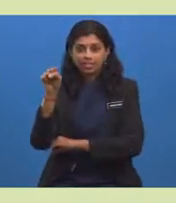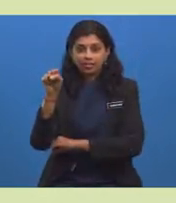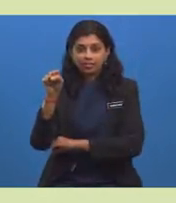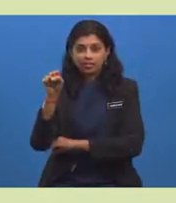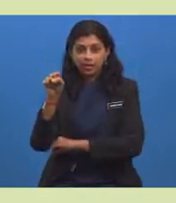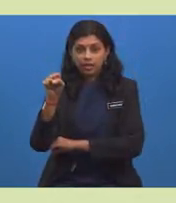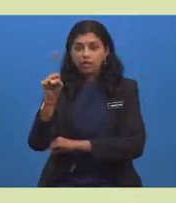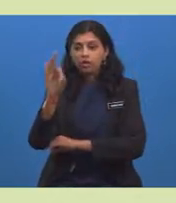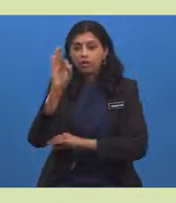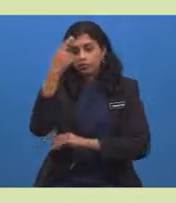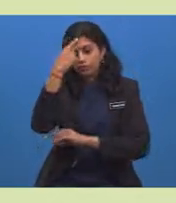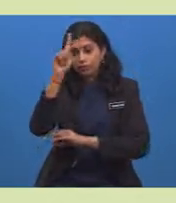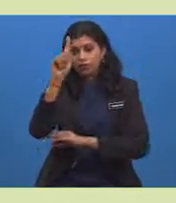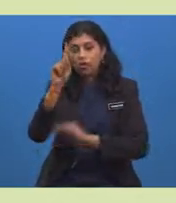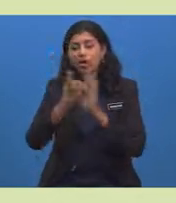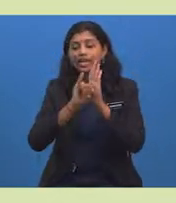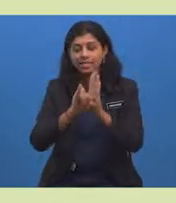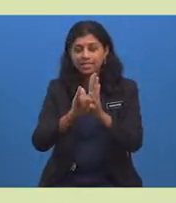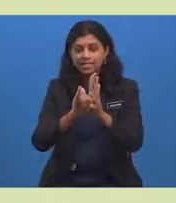to give examples